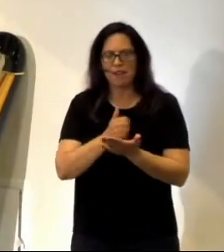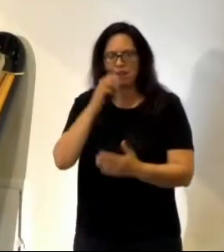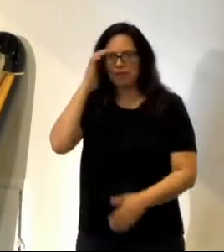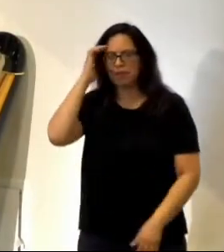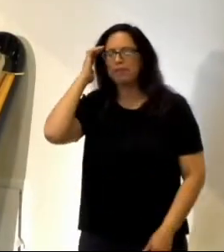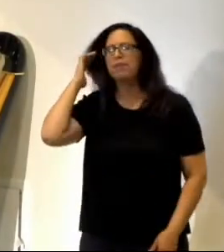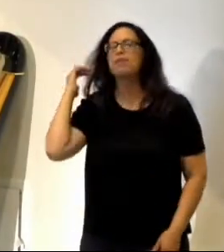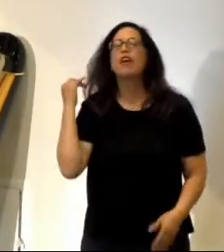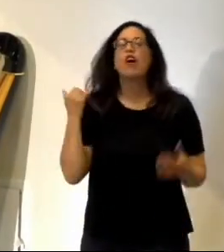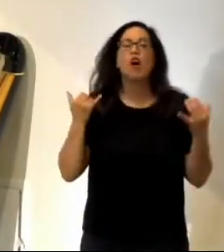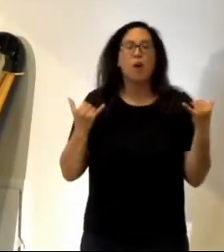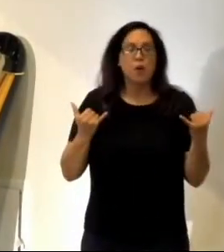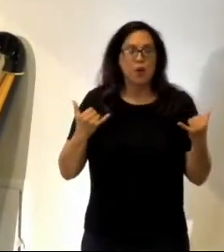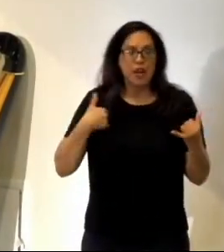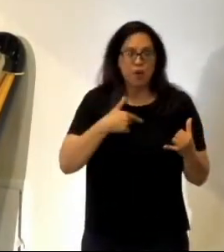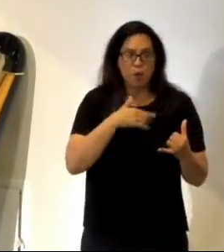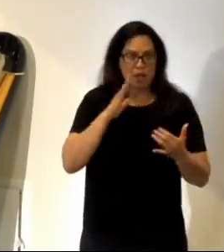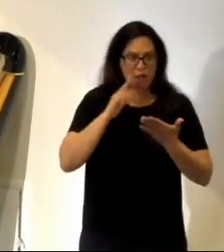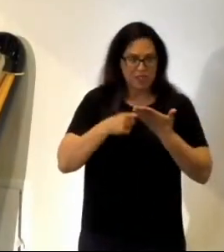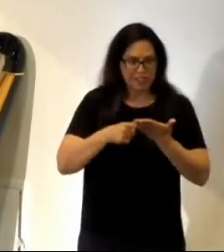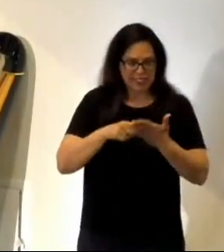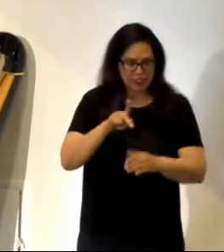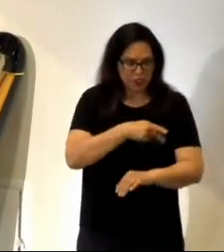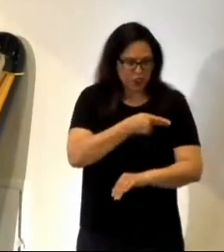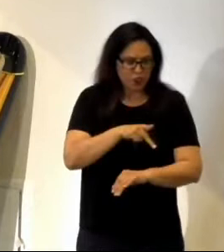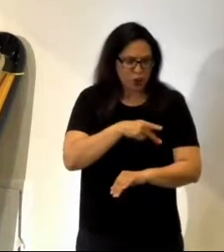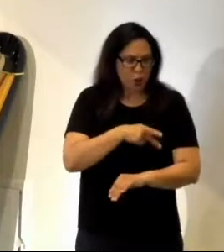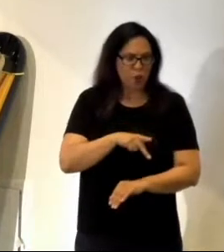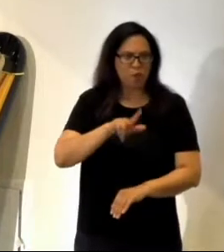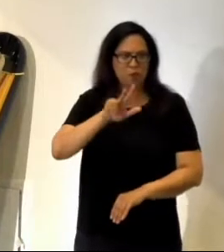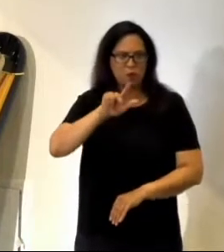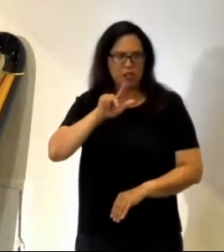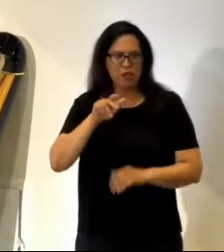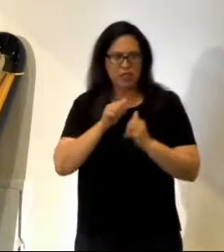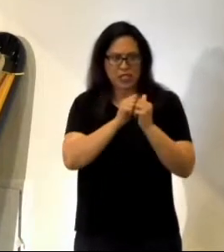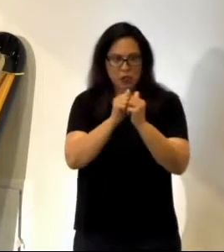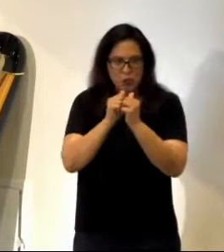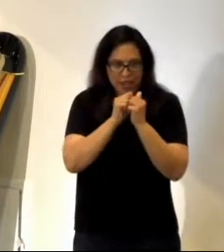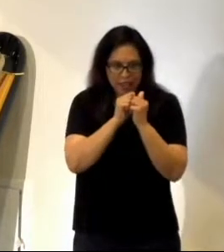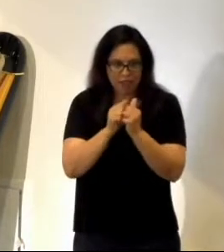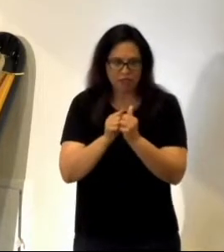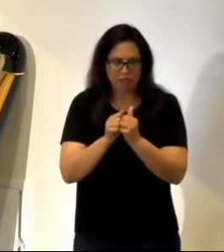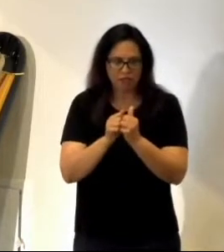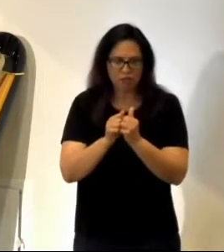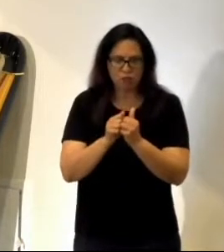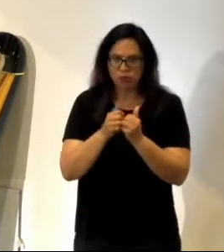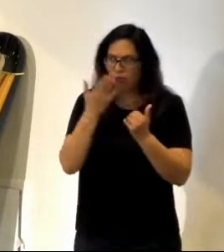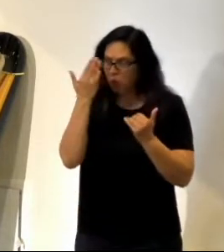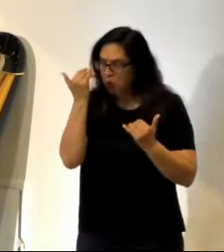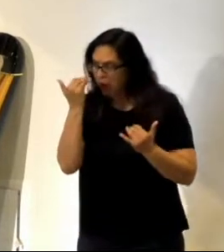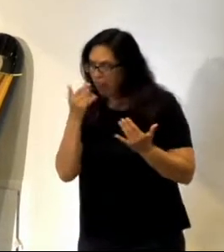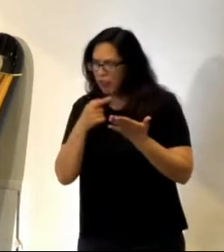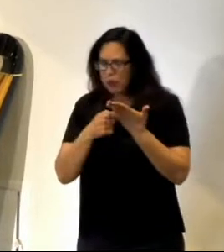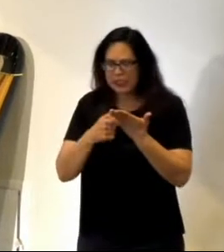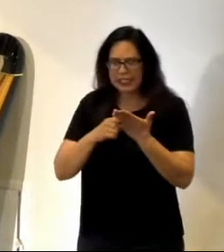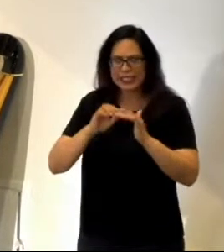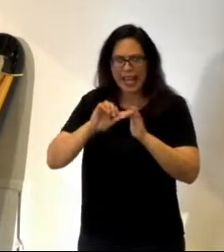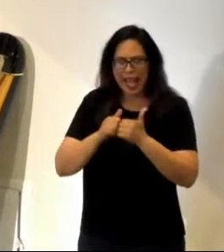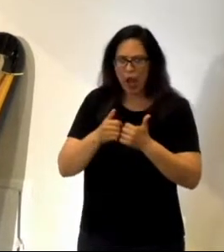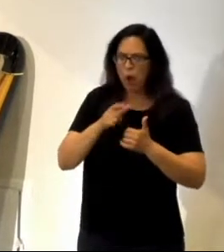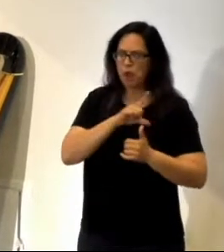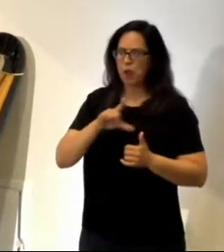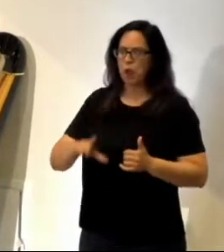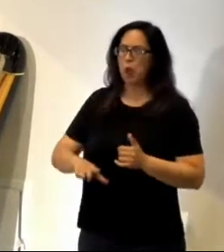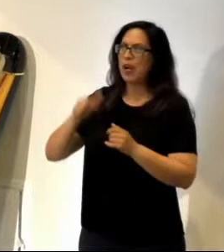Well, today we're going to be talking about Psalm 23 together to talk about how the Lord is our Good